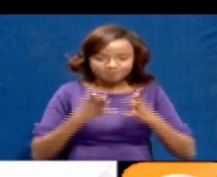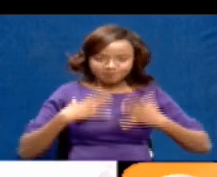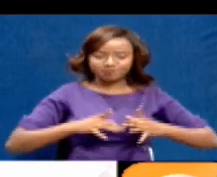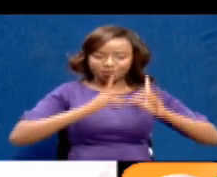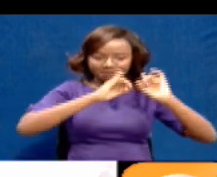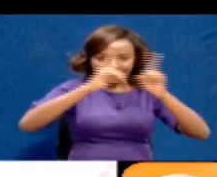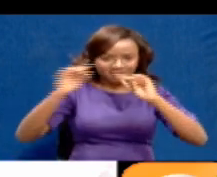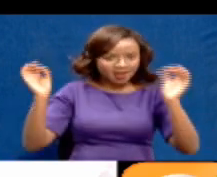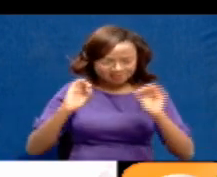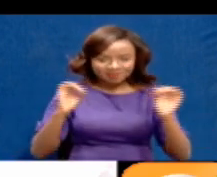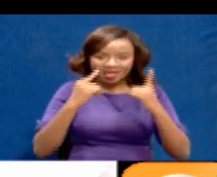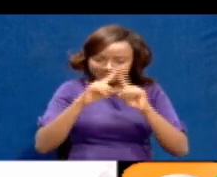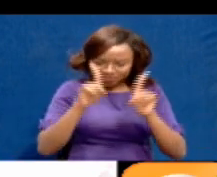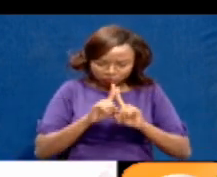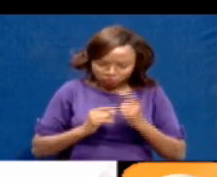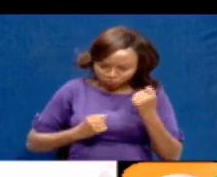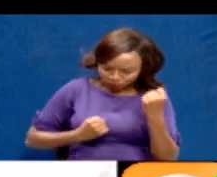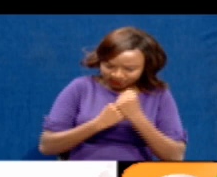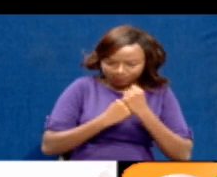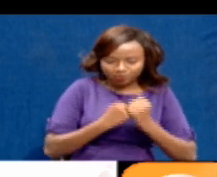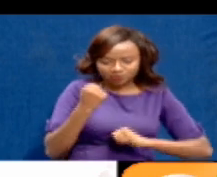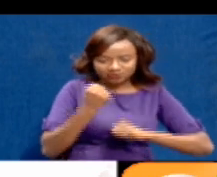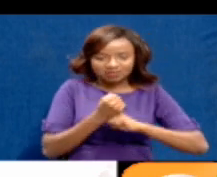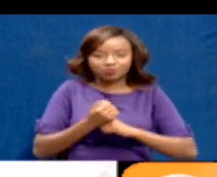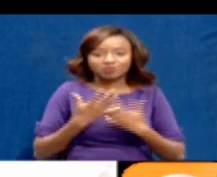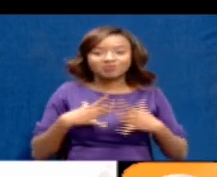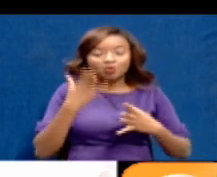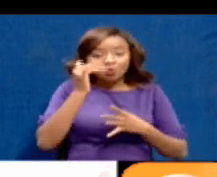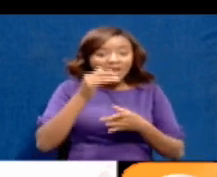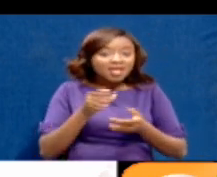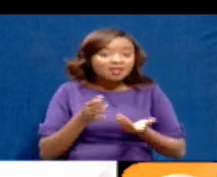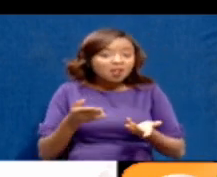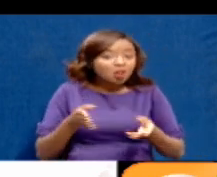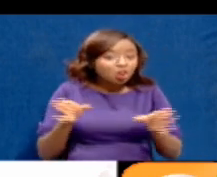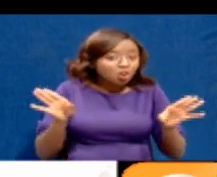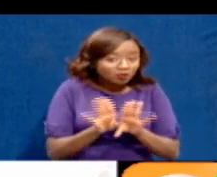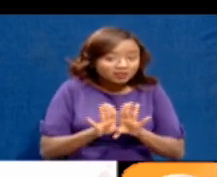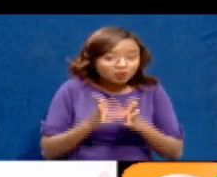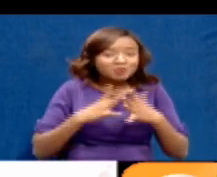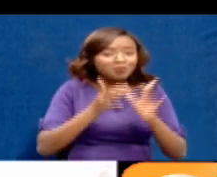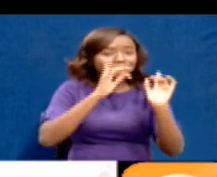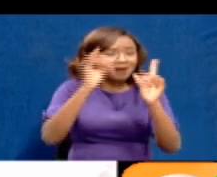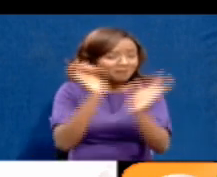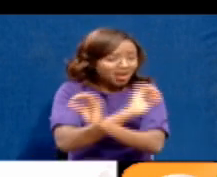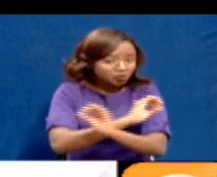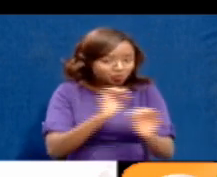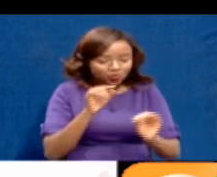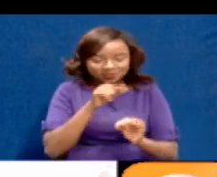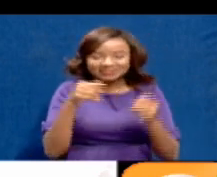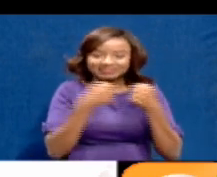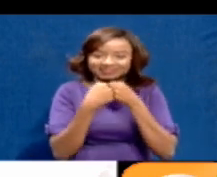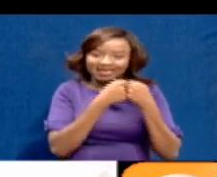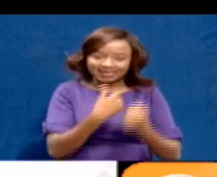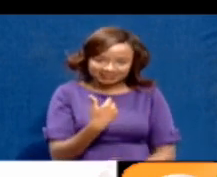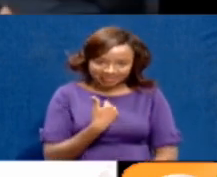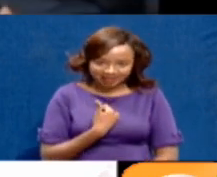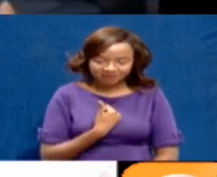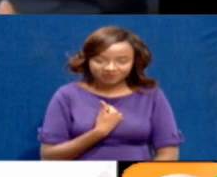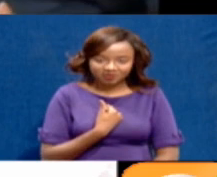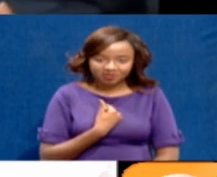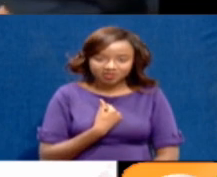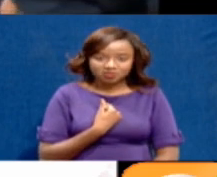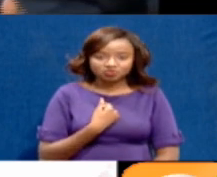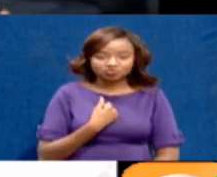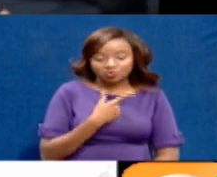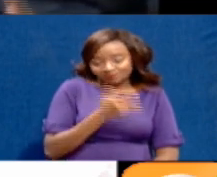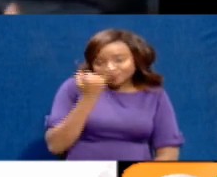Because the lockdown has quite a number of other challenges that come with it. And we shared this with the national government, with the